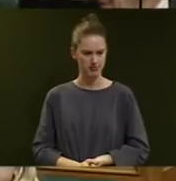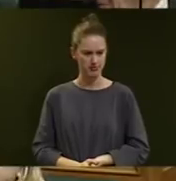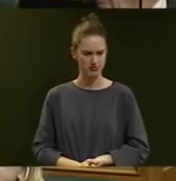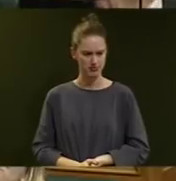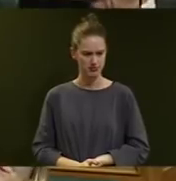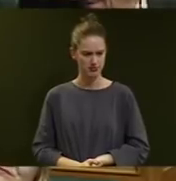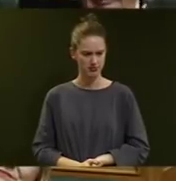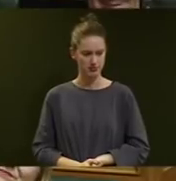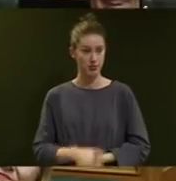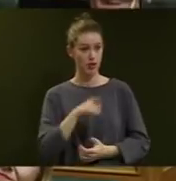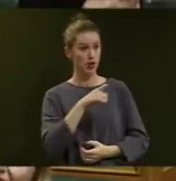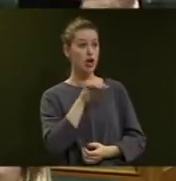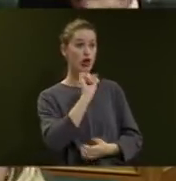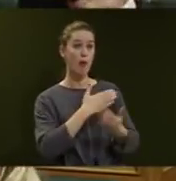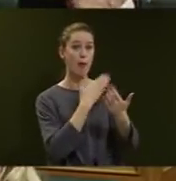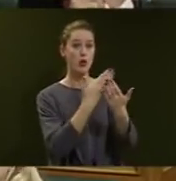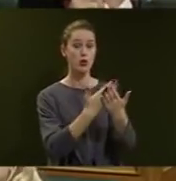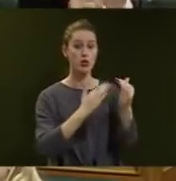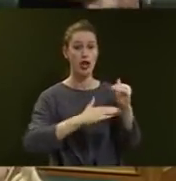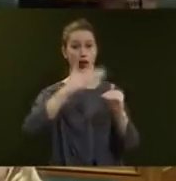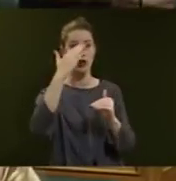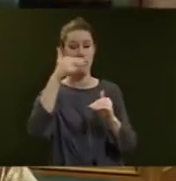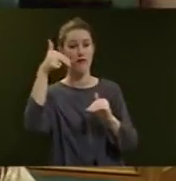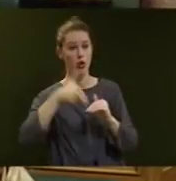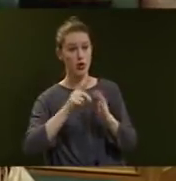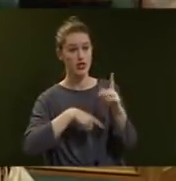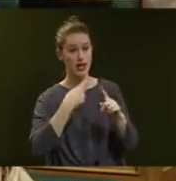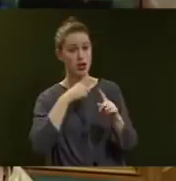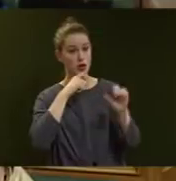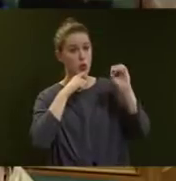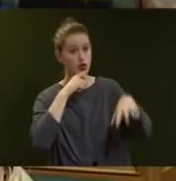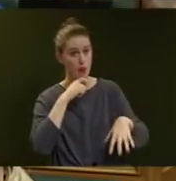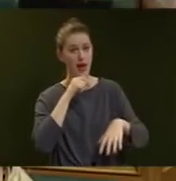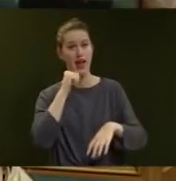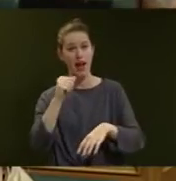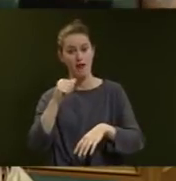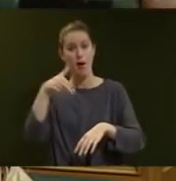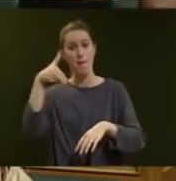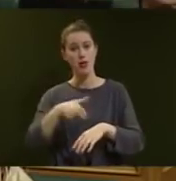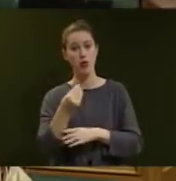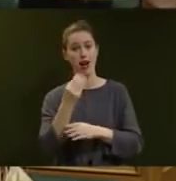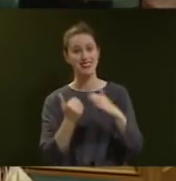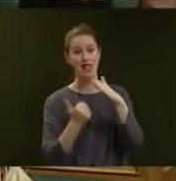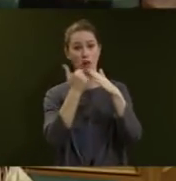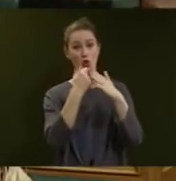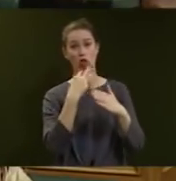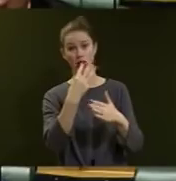Will he drop his proposals to increase fuel taxes if the price of petrol reaches $3 per litre?